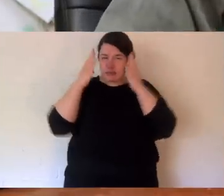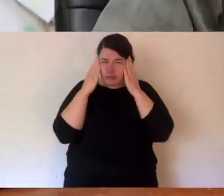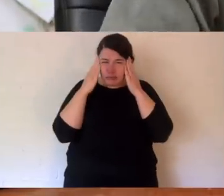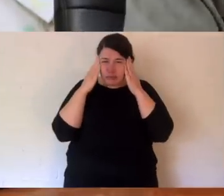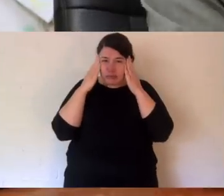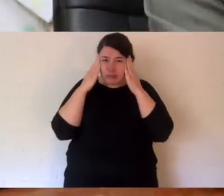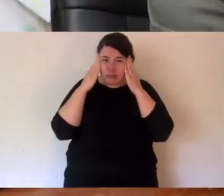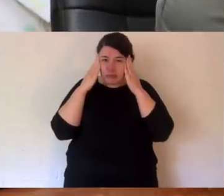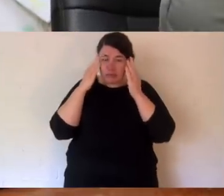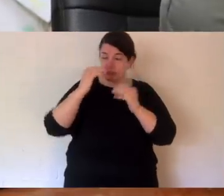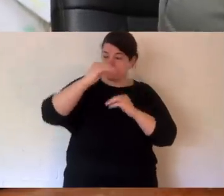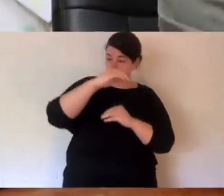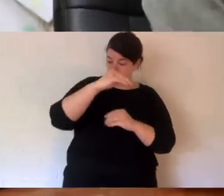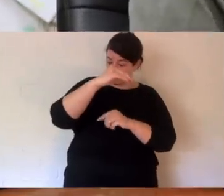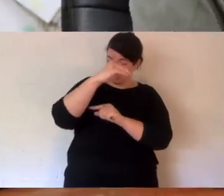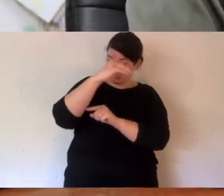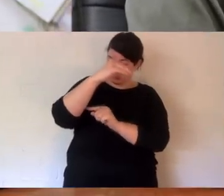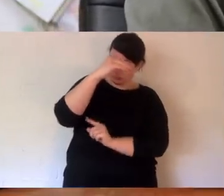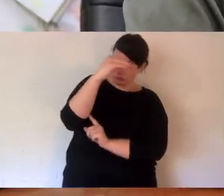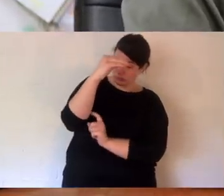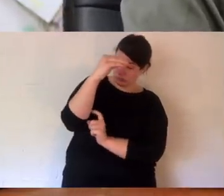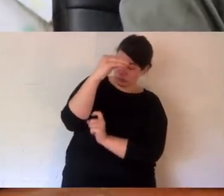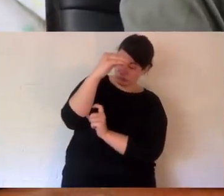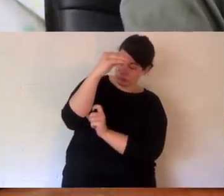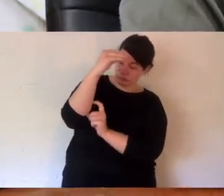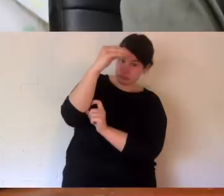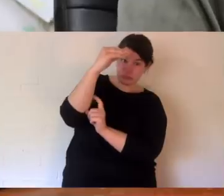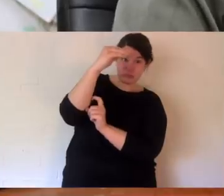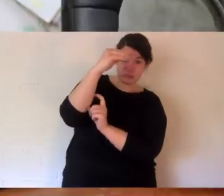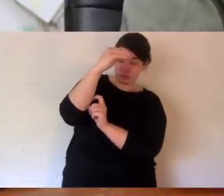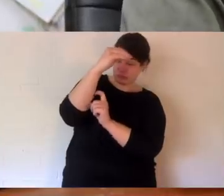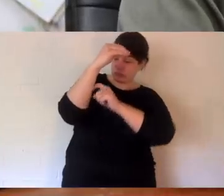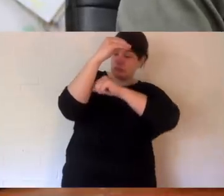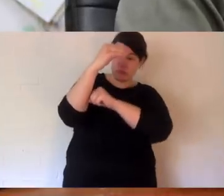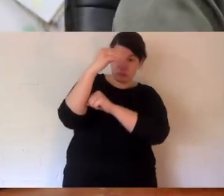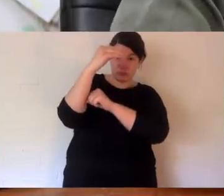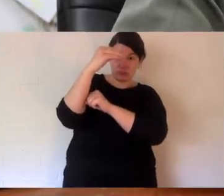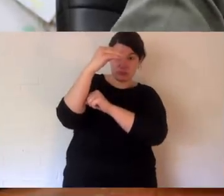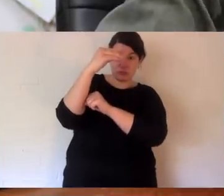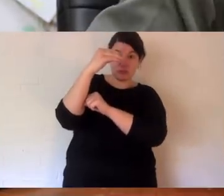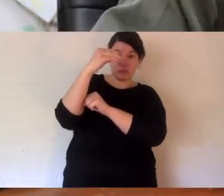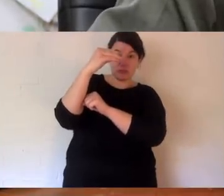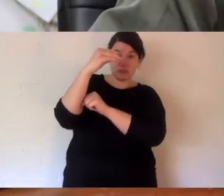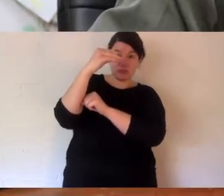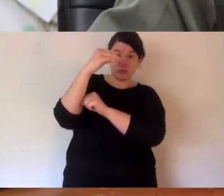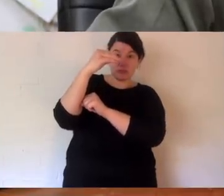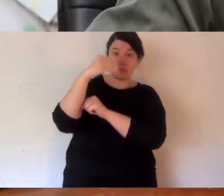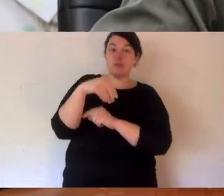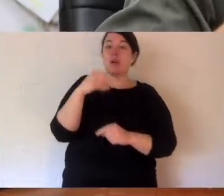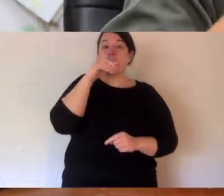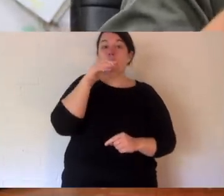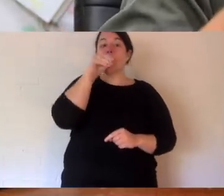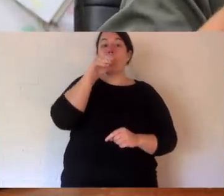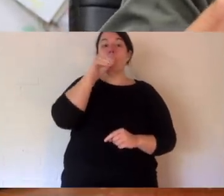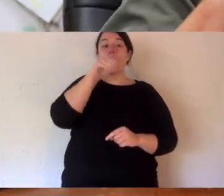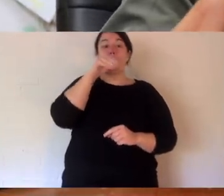on the head. And it crawls from down here, near what's called her cloaca, and it crawls up into the pouch and it attaches to a teat. And when